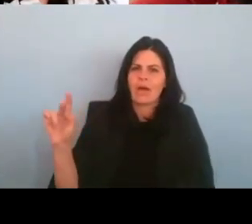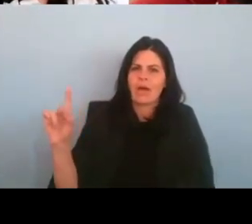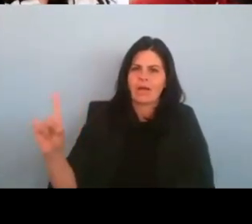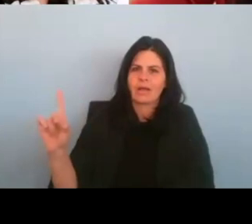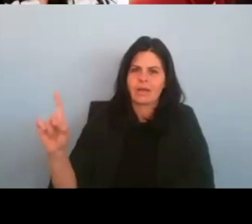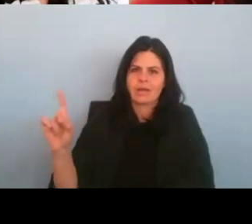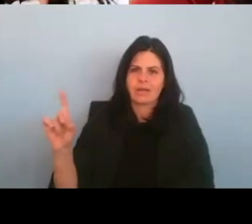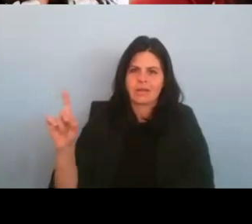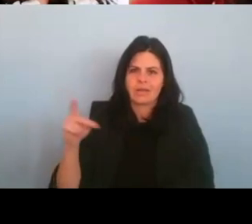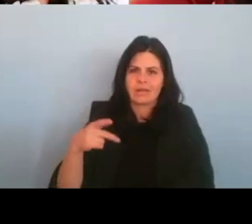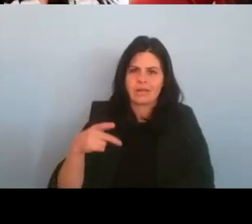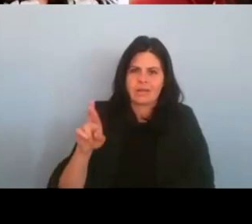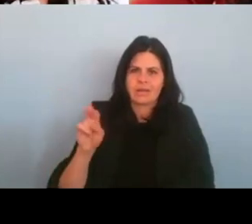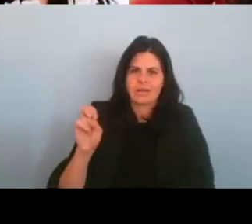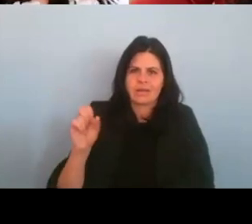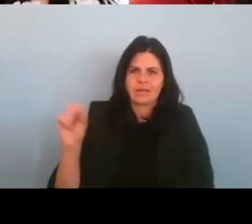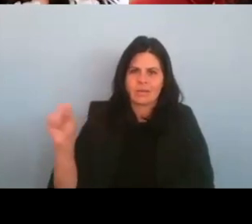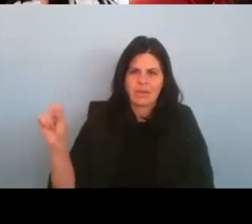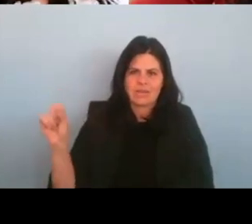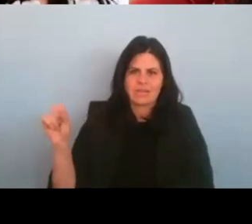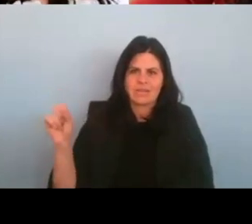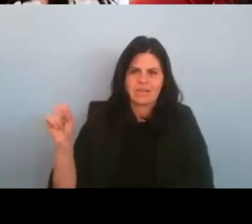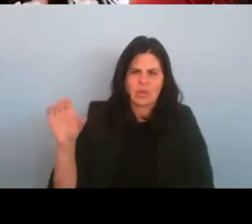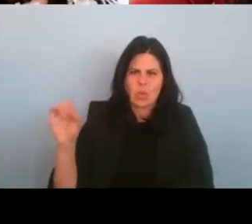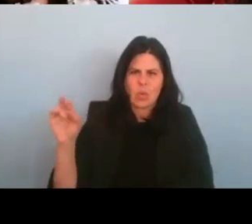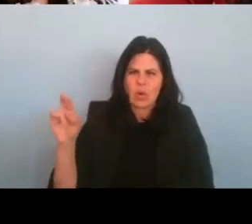store. Okay. Sorry.